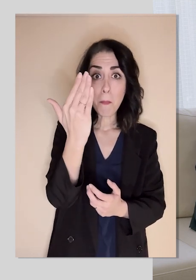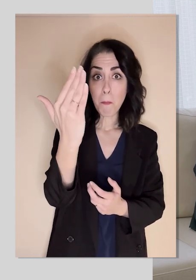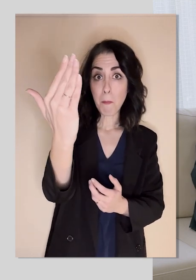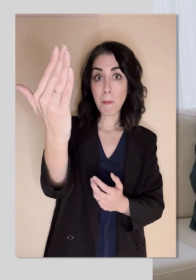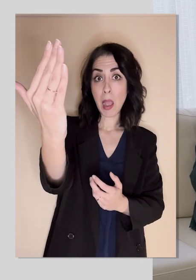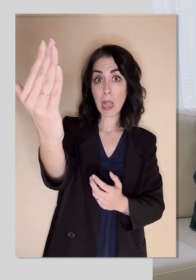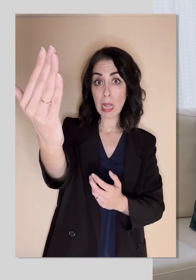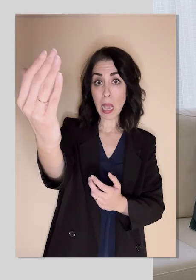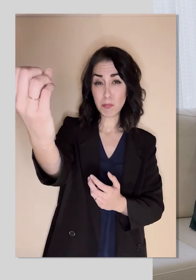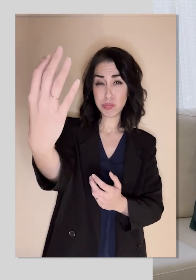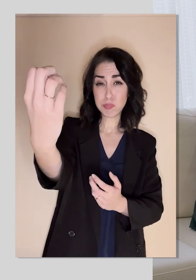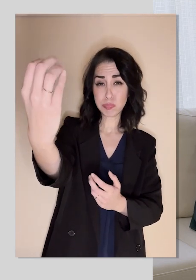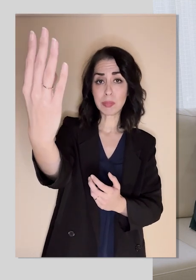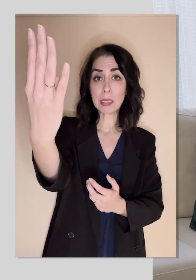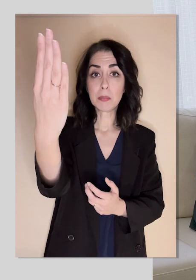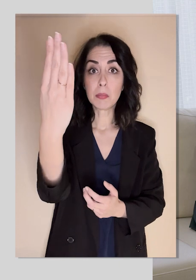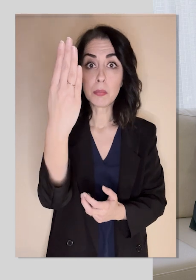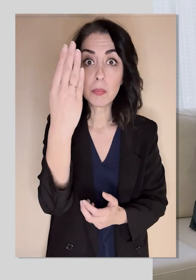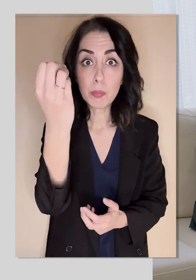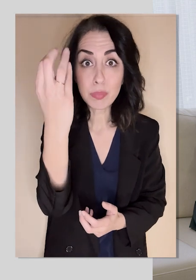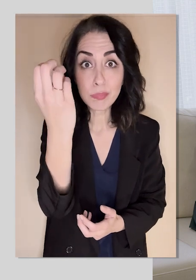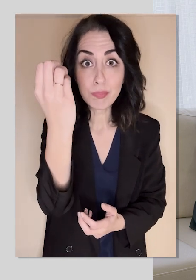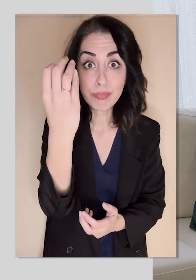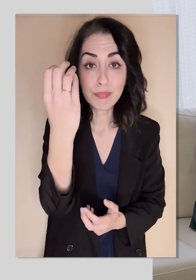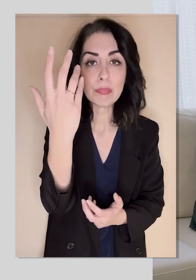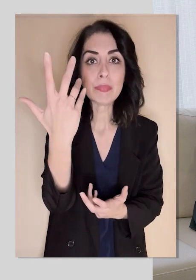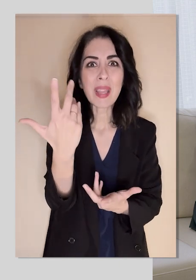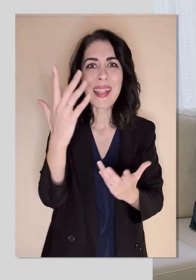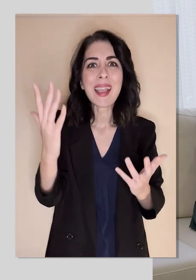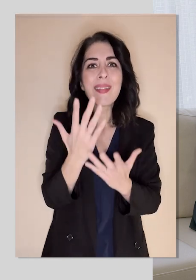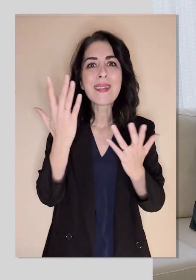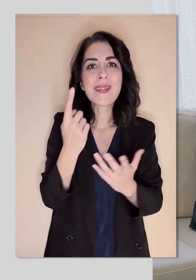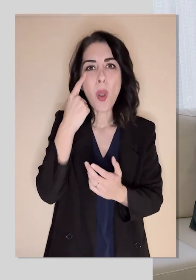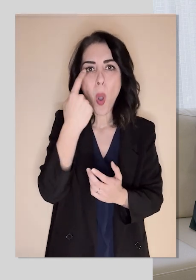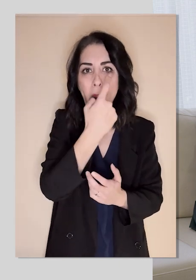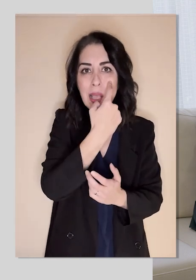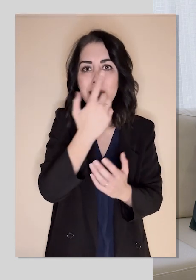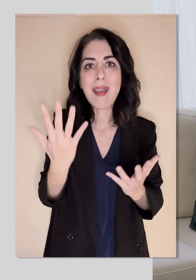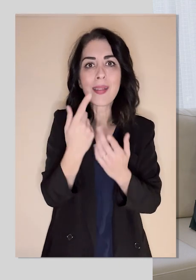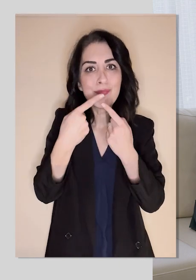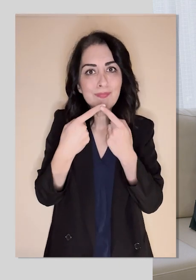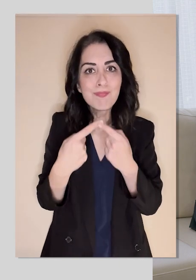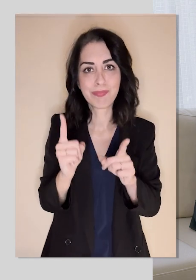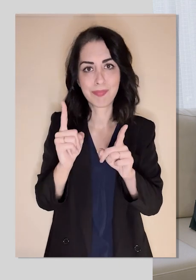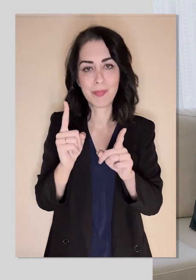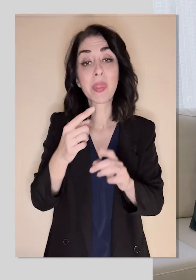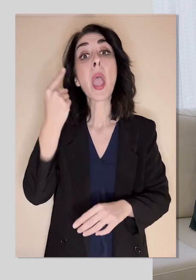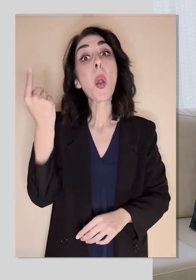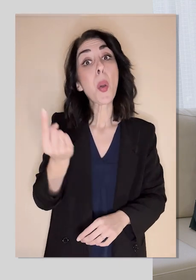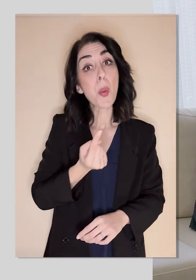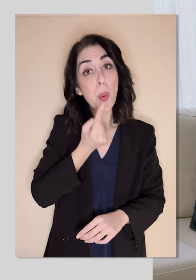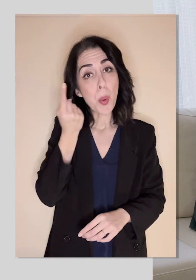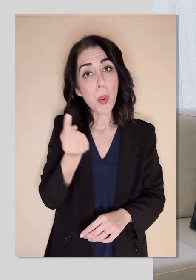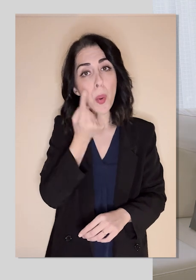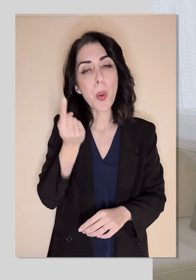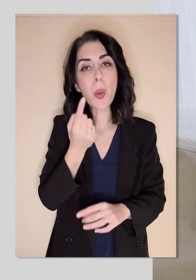close or too big or too small, something strange happening to their vision. And most of the time, if